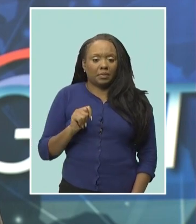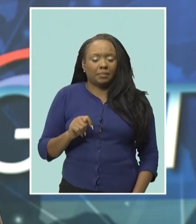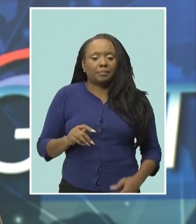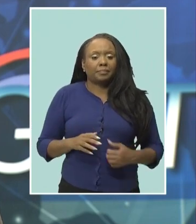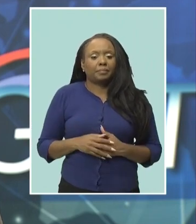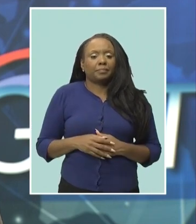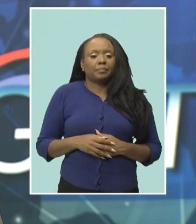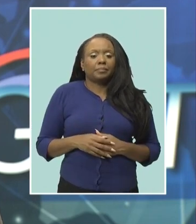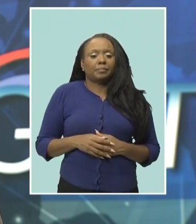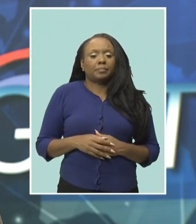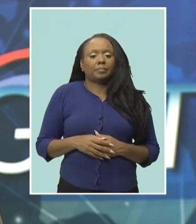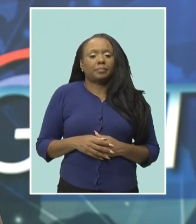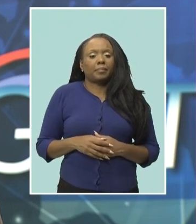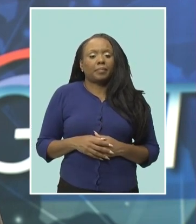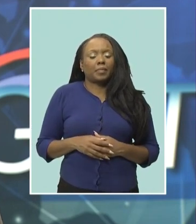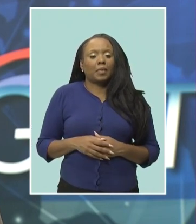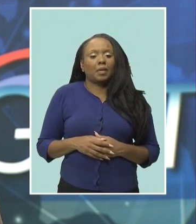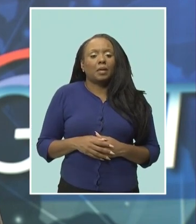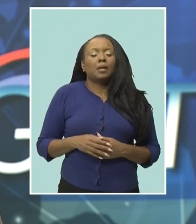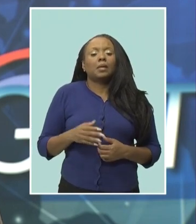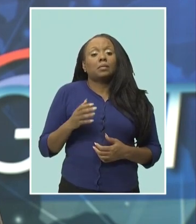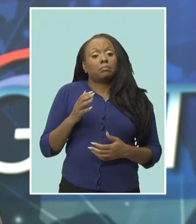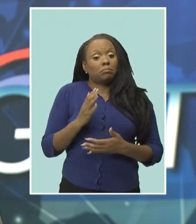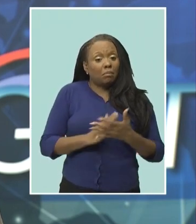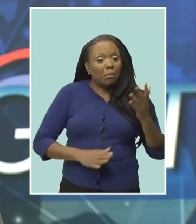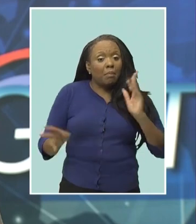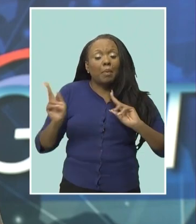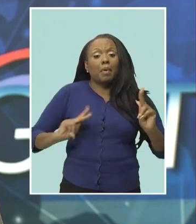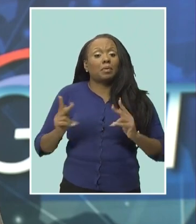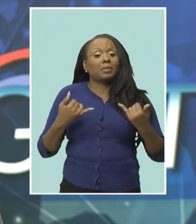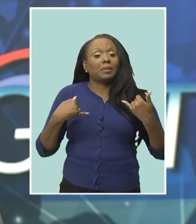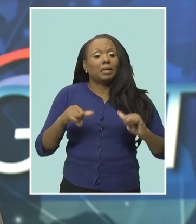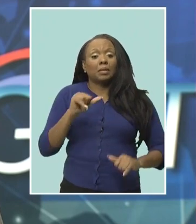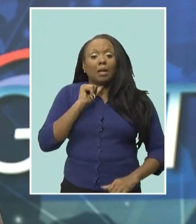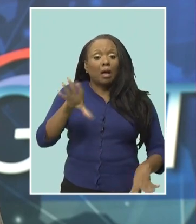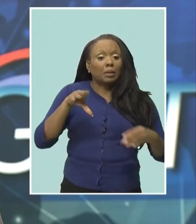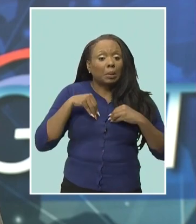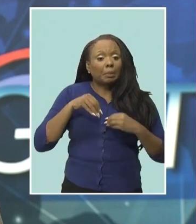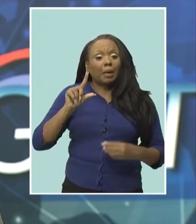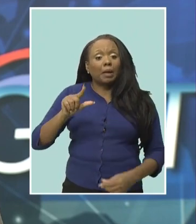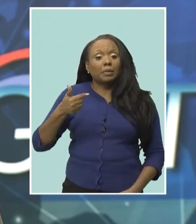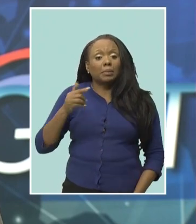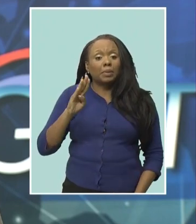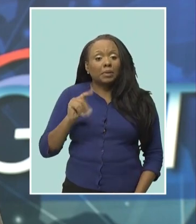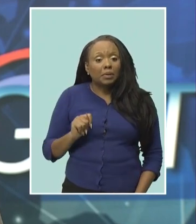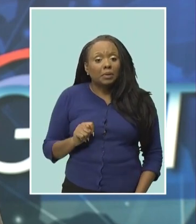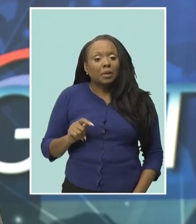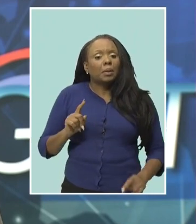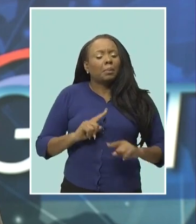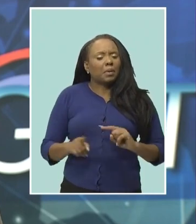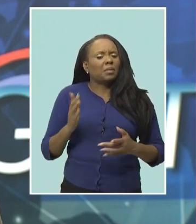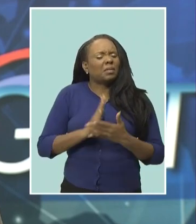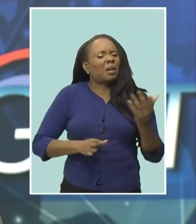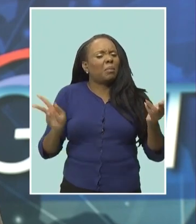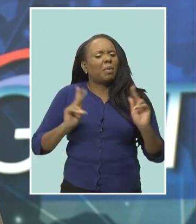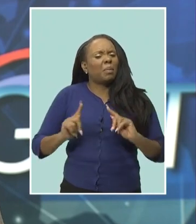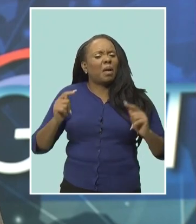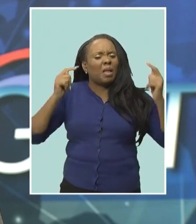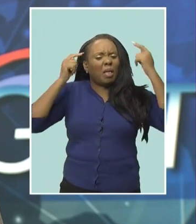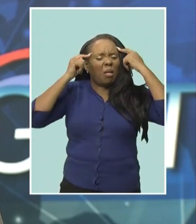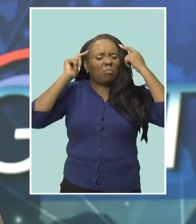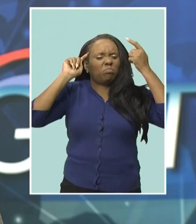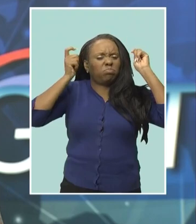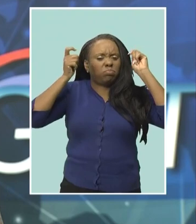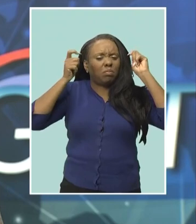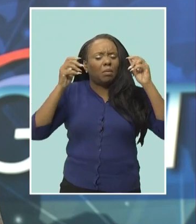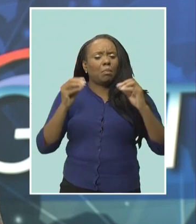are still people in society who are against LGBT issues Piggott also believes there's been a shift in thinking in recent years and